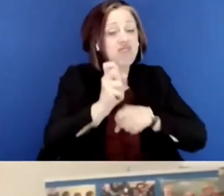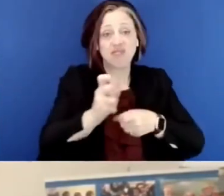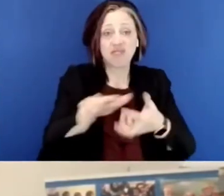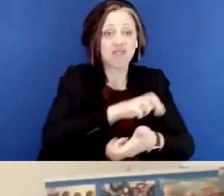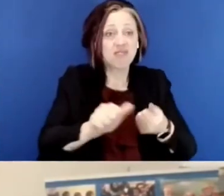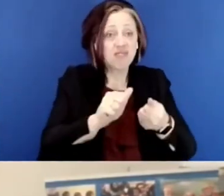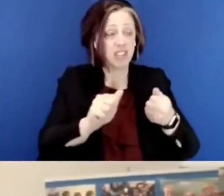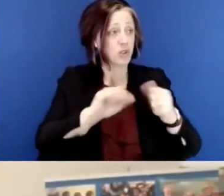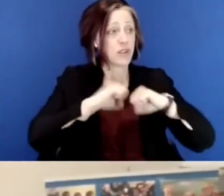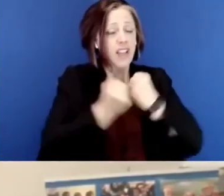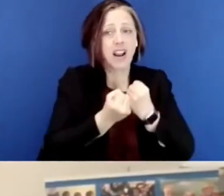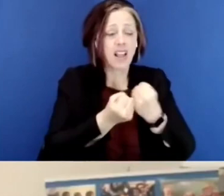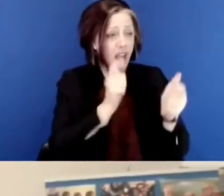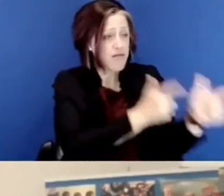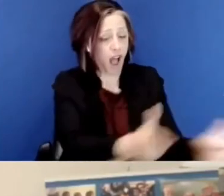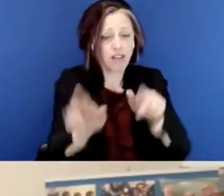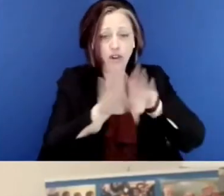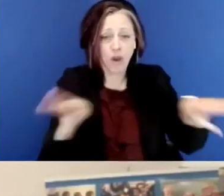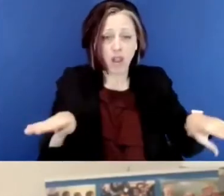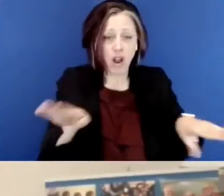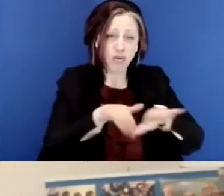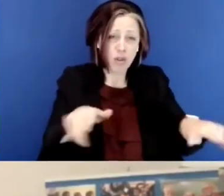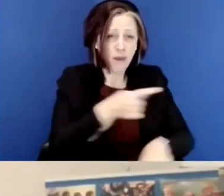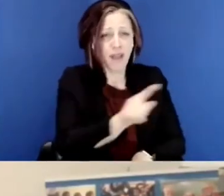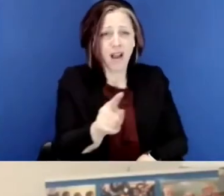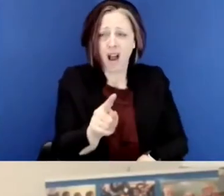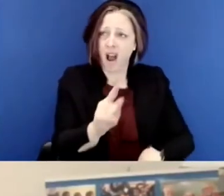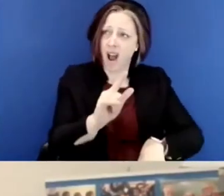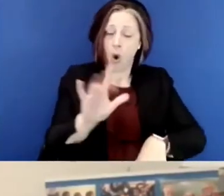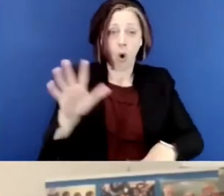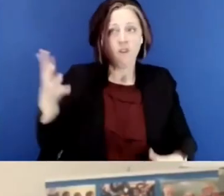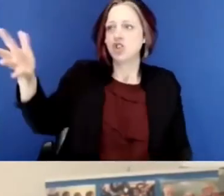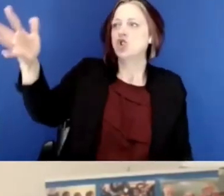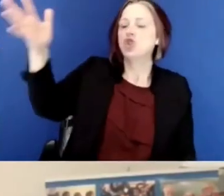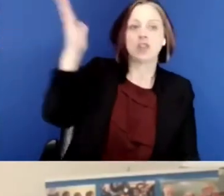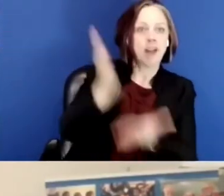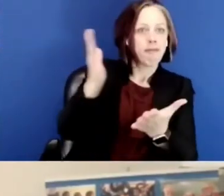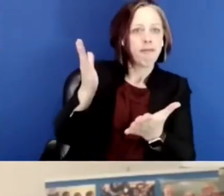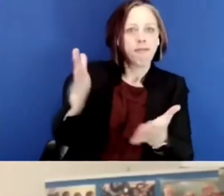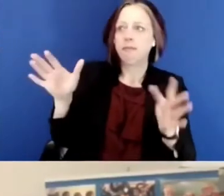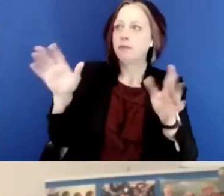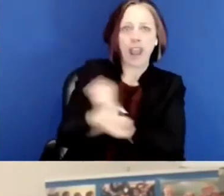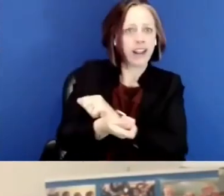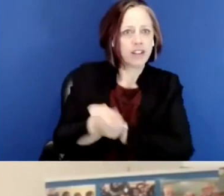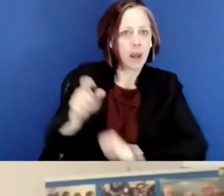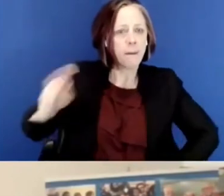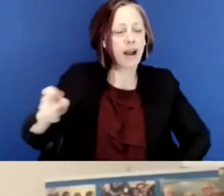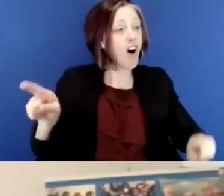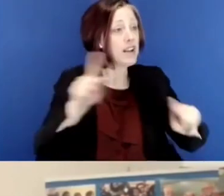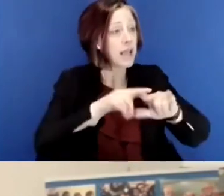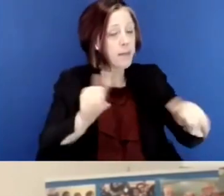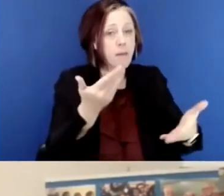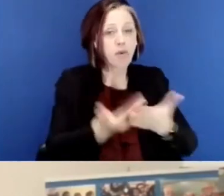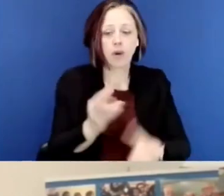terrorists wanted to terrorize society, they went and shot our children and the children have said, stop, no, we must